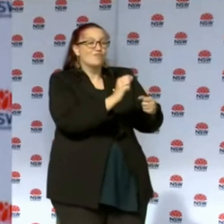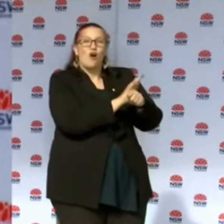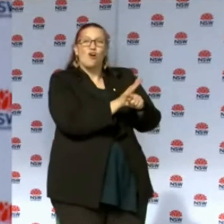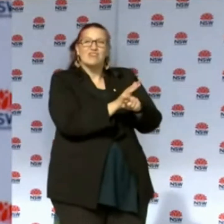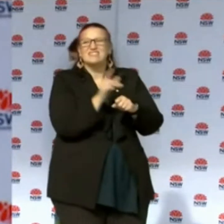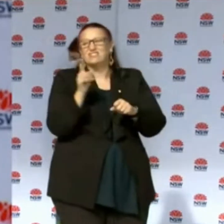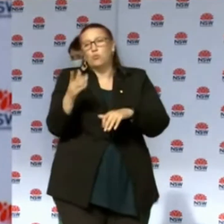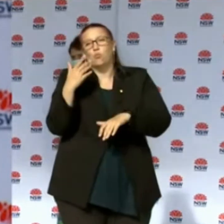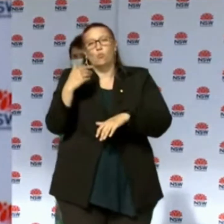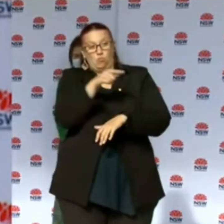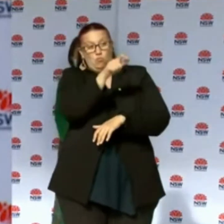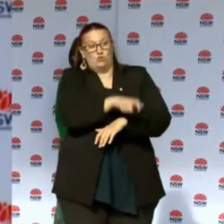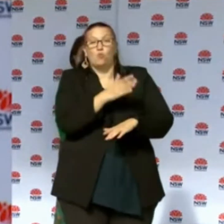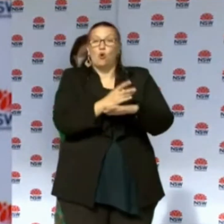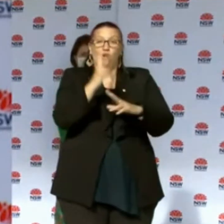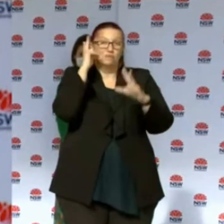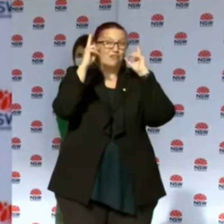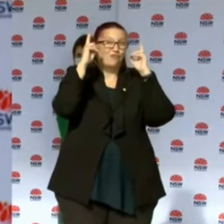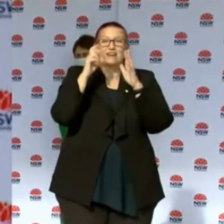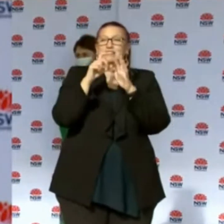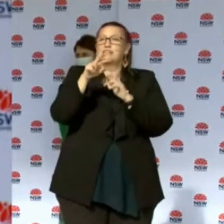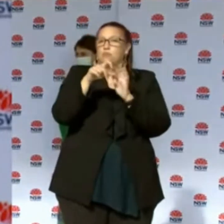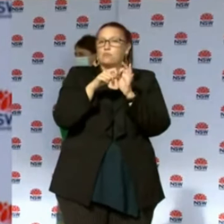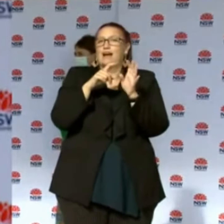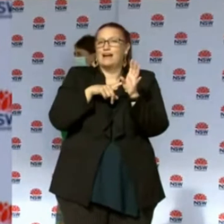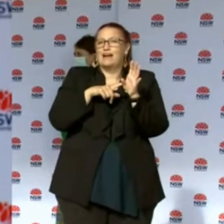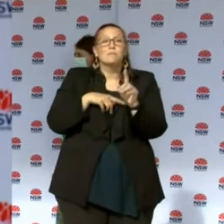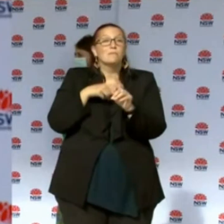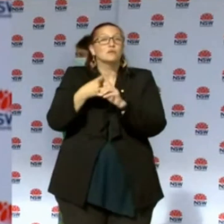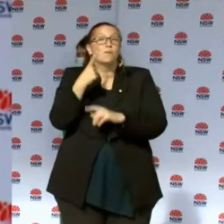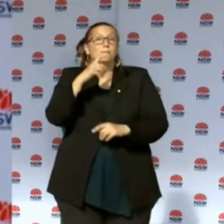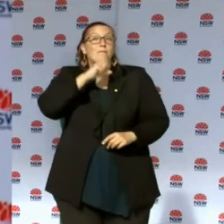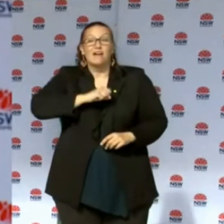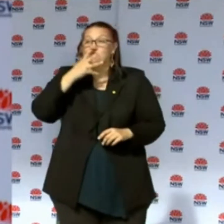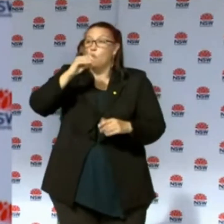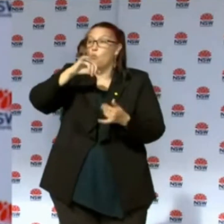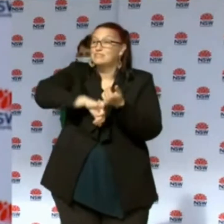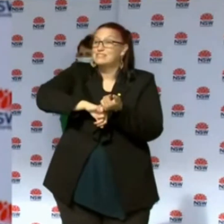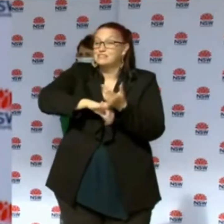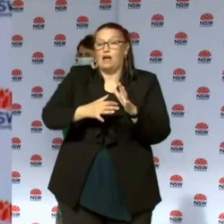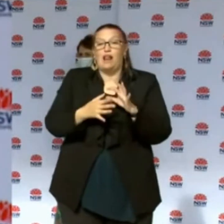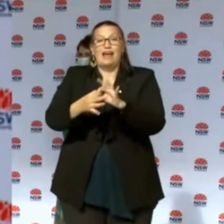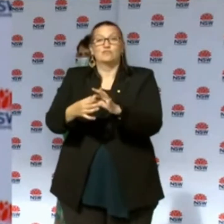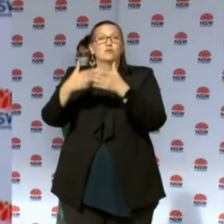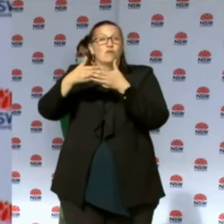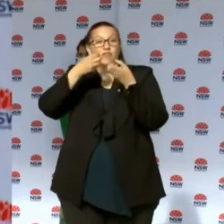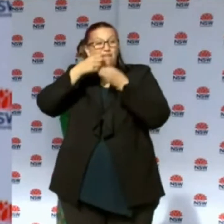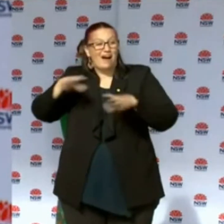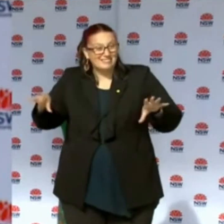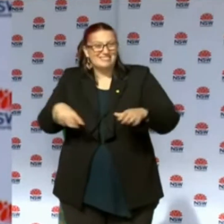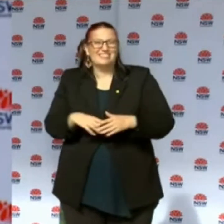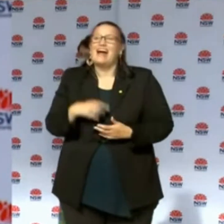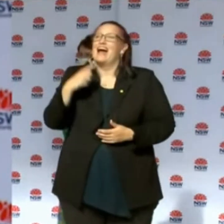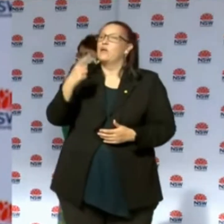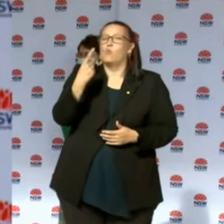works as a hairdresser at the Double Bay. And a gentleman in his 40s who's linked to the birthday party and a man